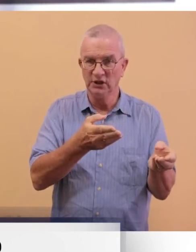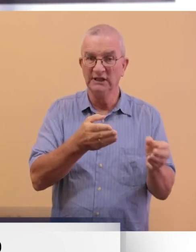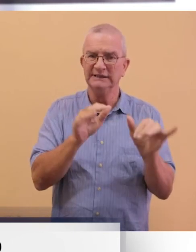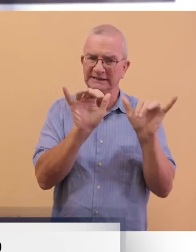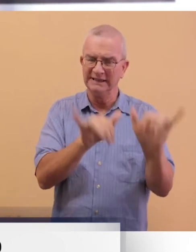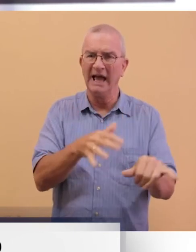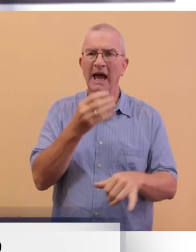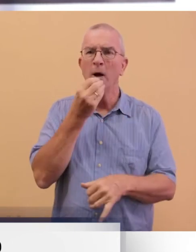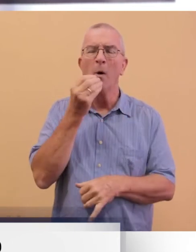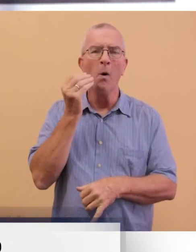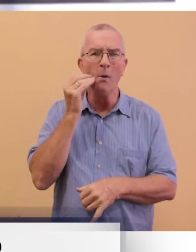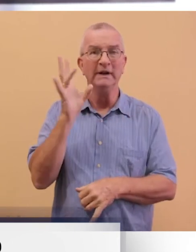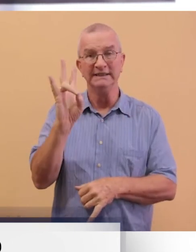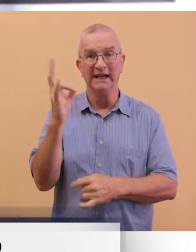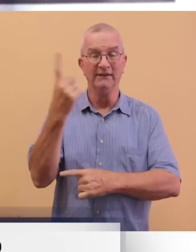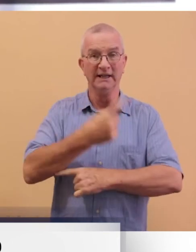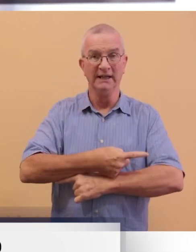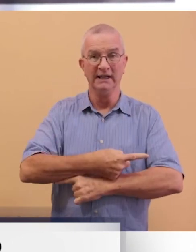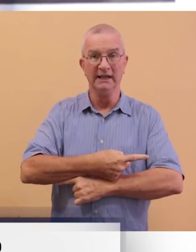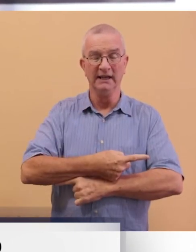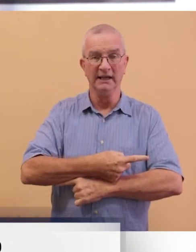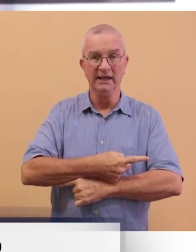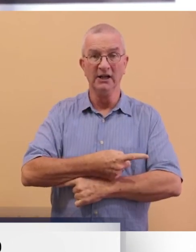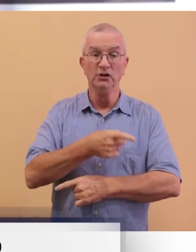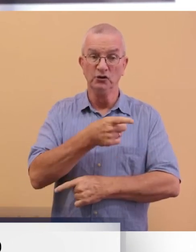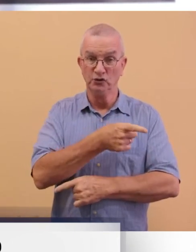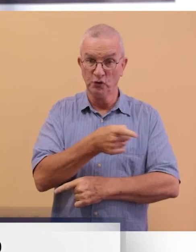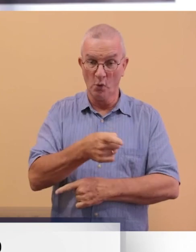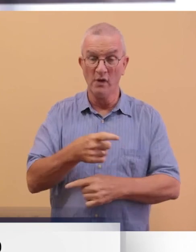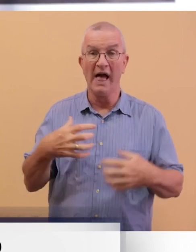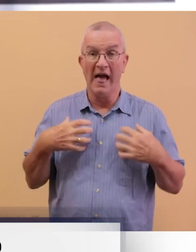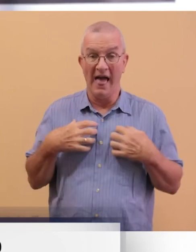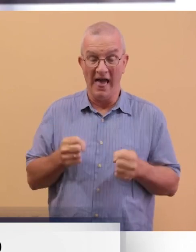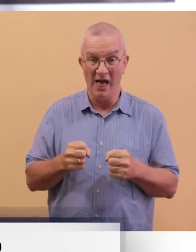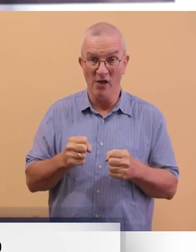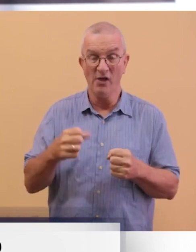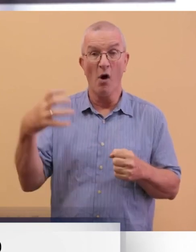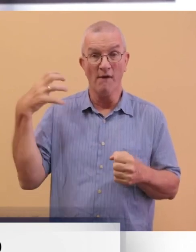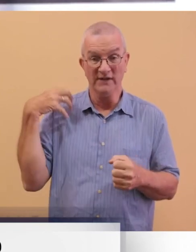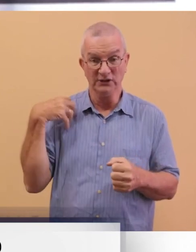home for the agreed period, so that the health officials can call and check with you.